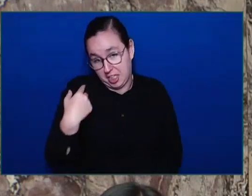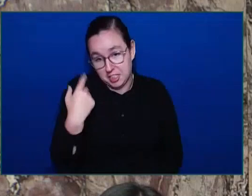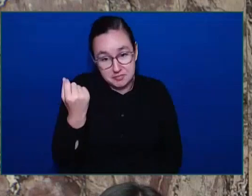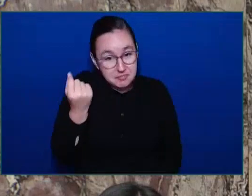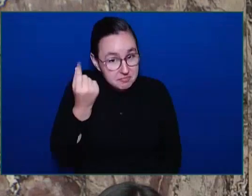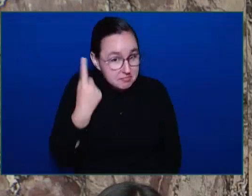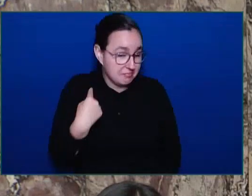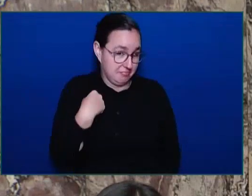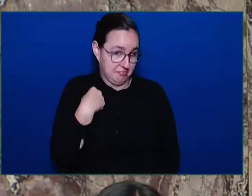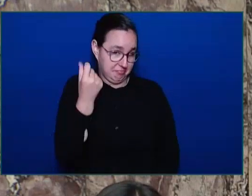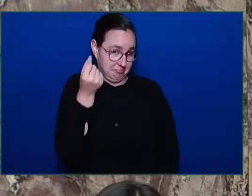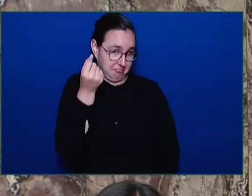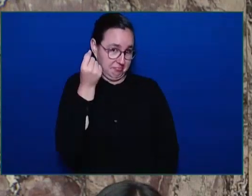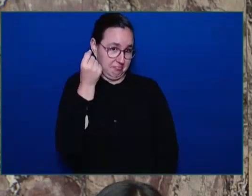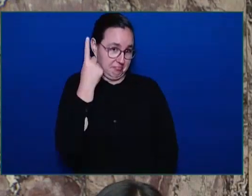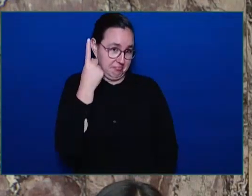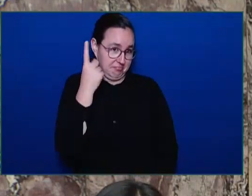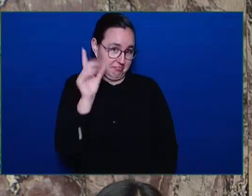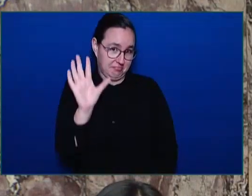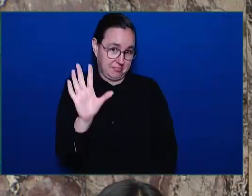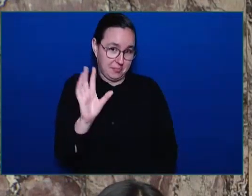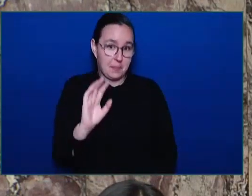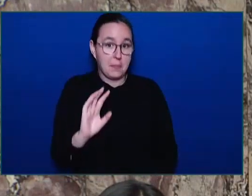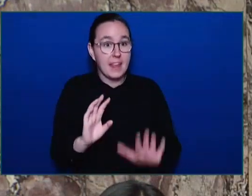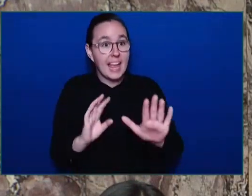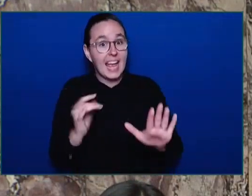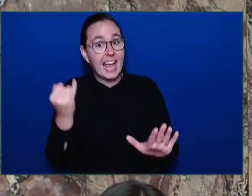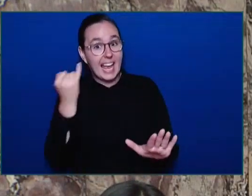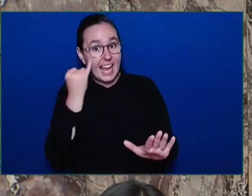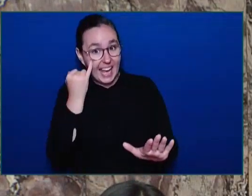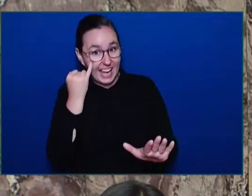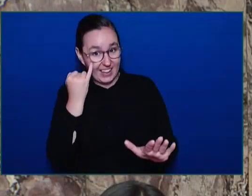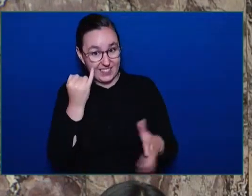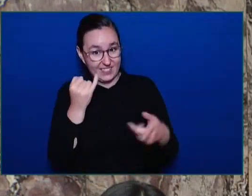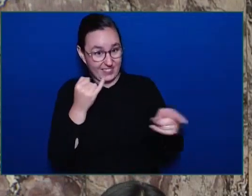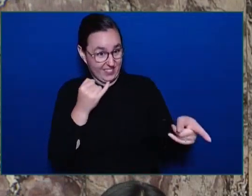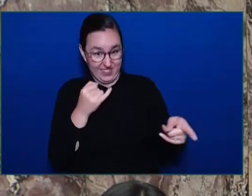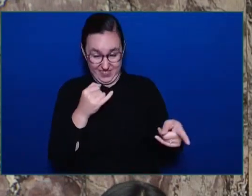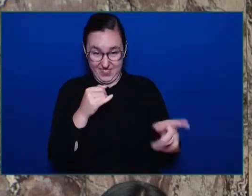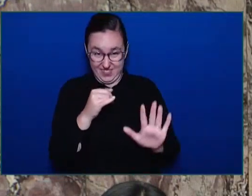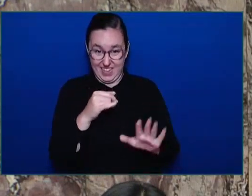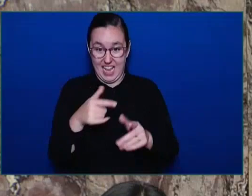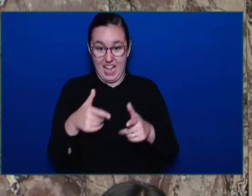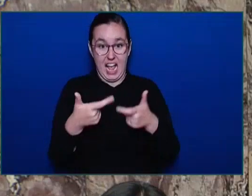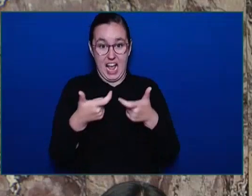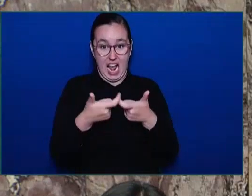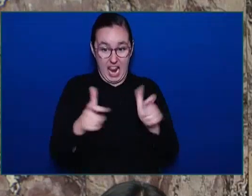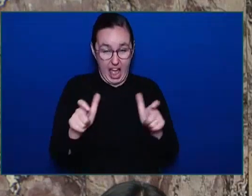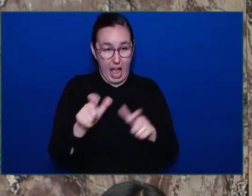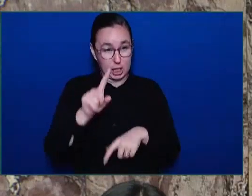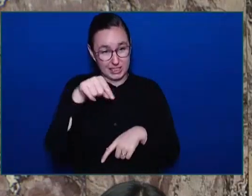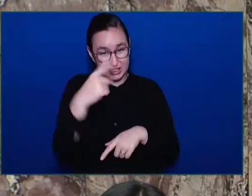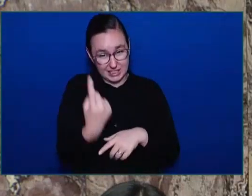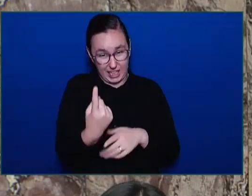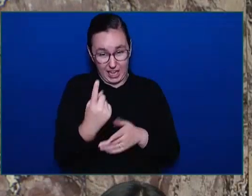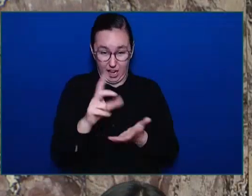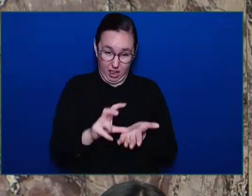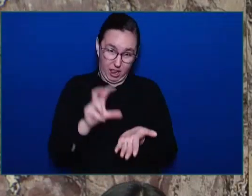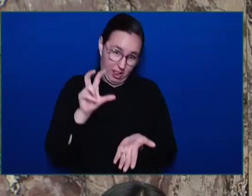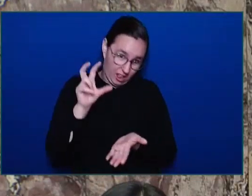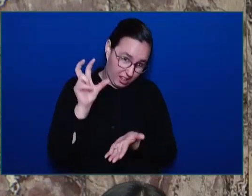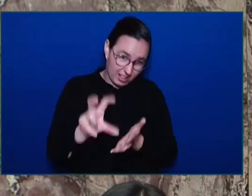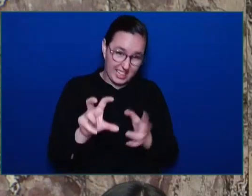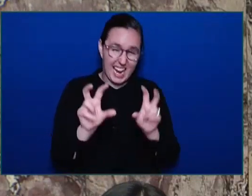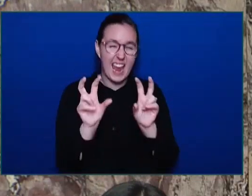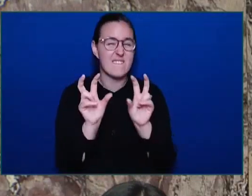the largest single investment in policing in the history of this